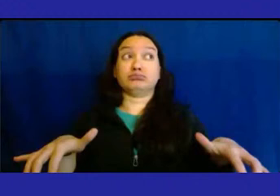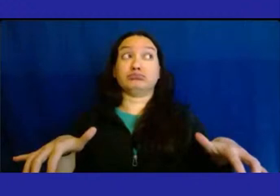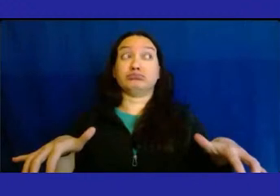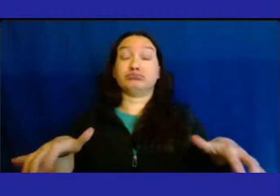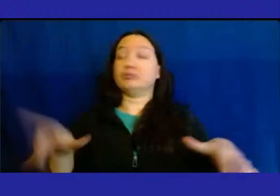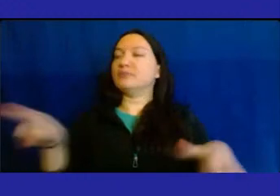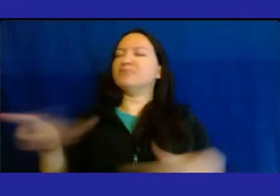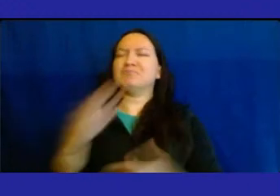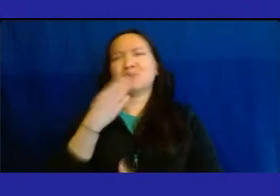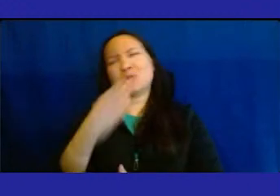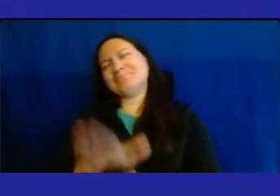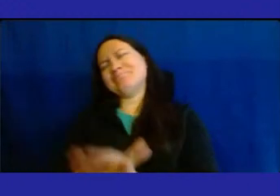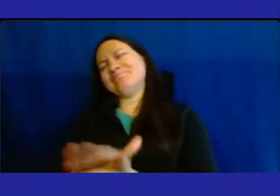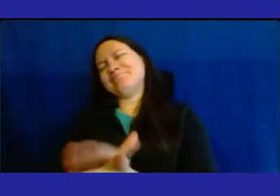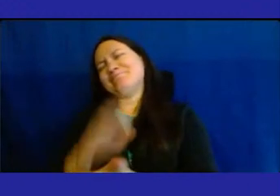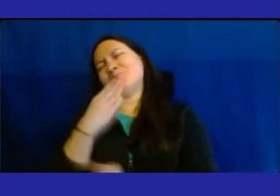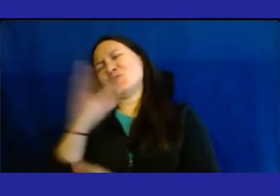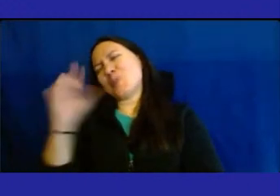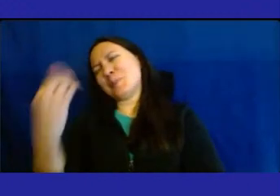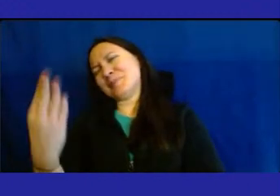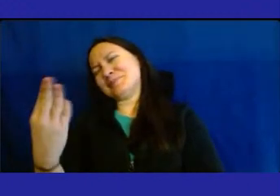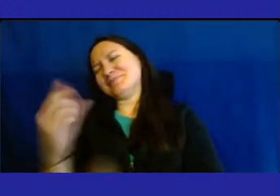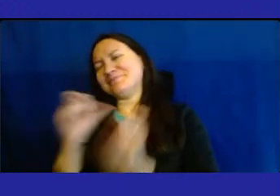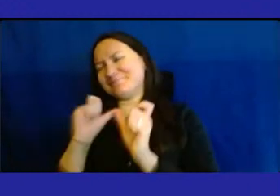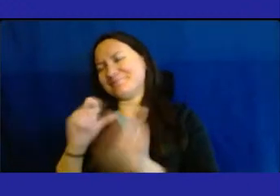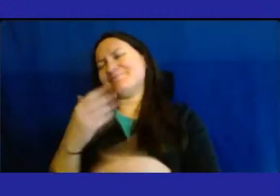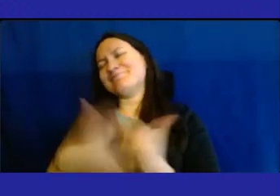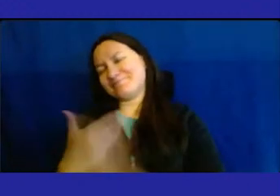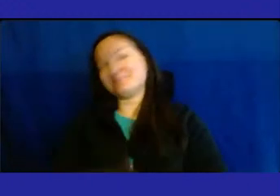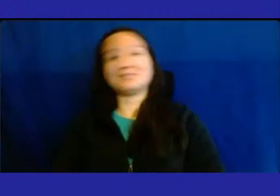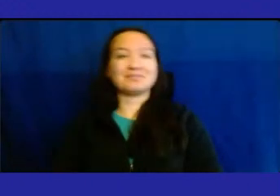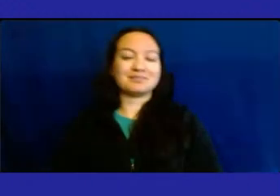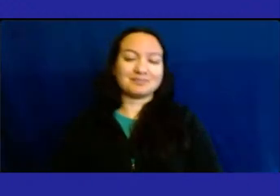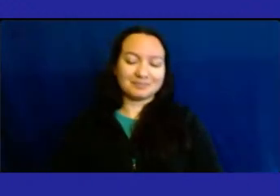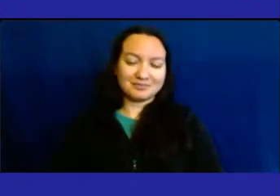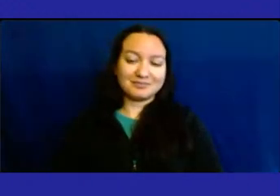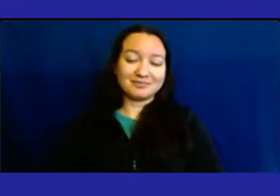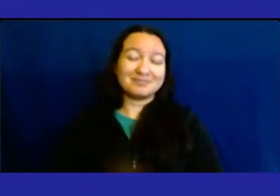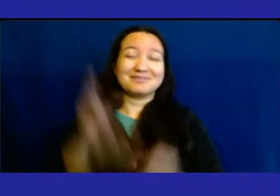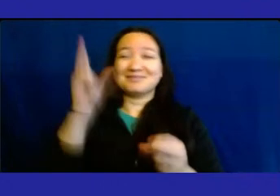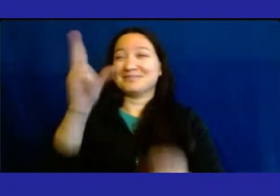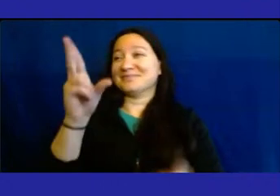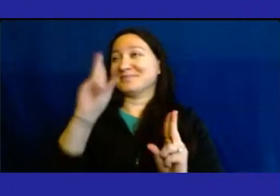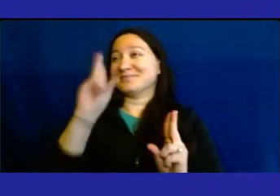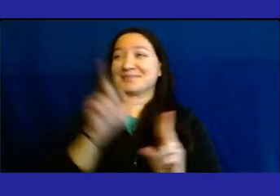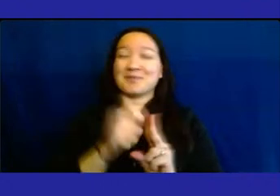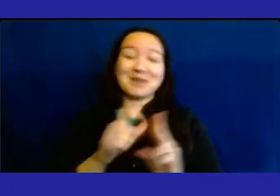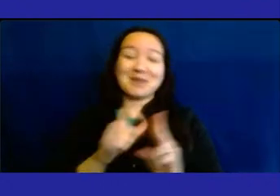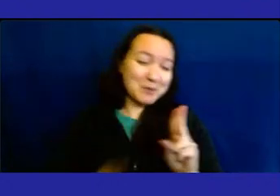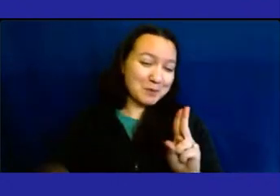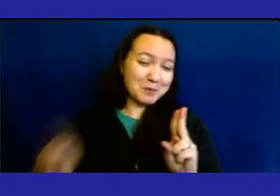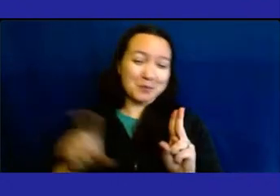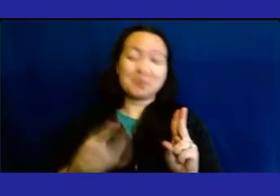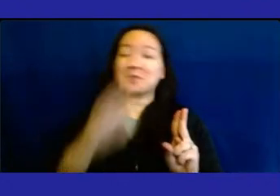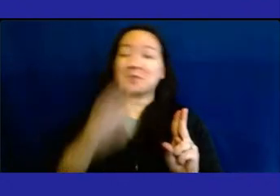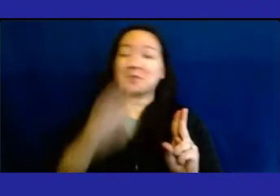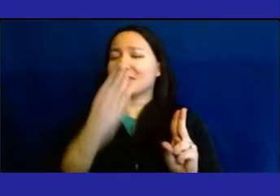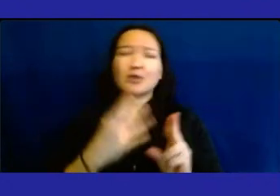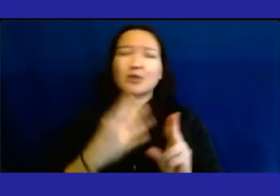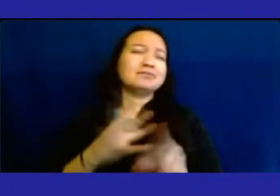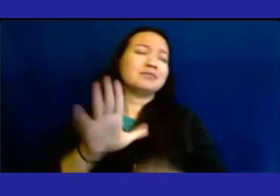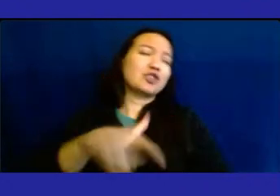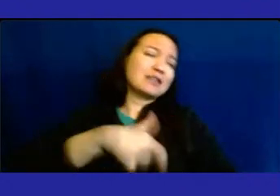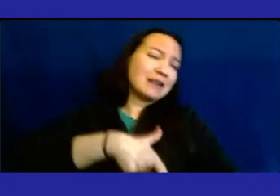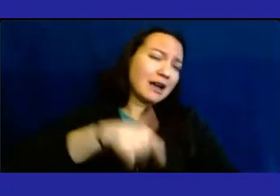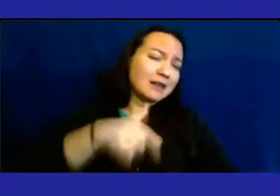was good. Keep up the good work. And that's what keeps us going. It's an honor to be with all of you. And thank you for all the time that you devote